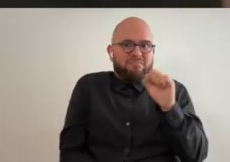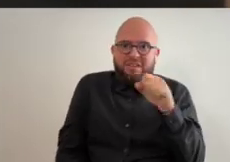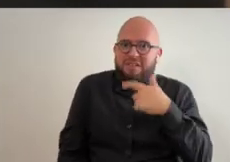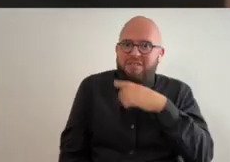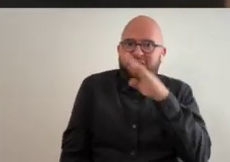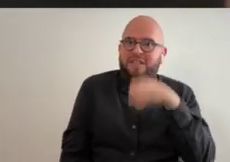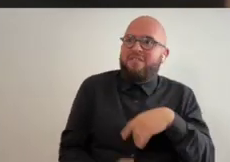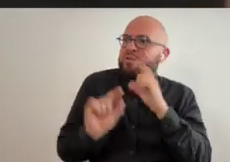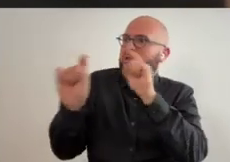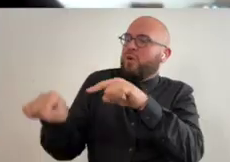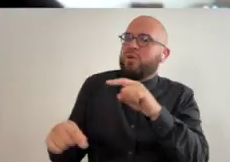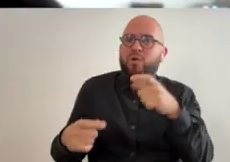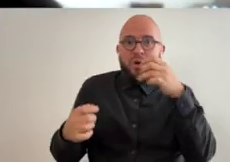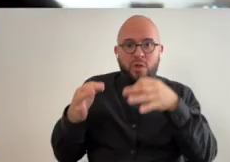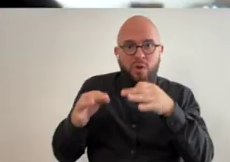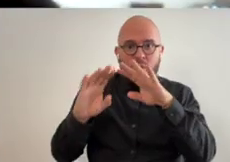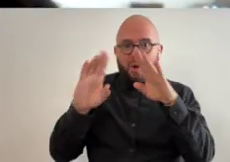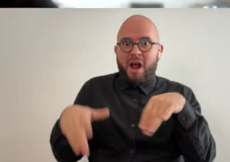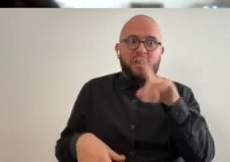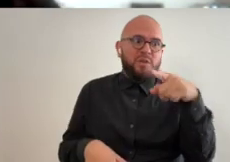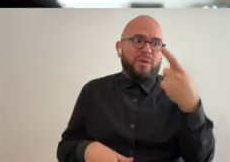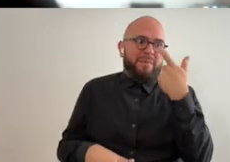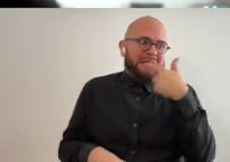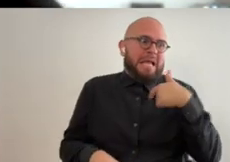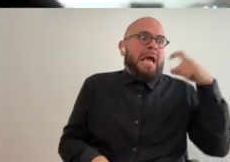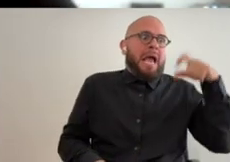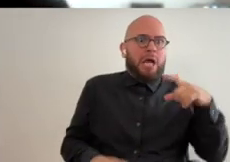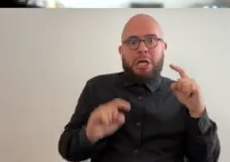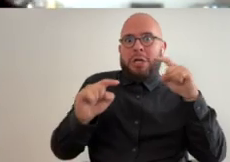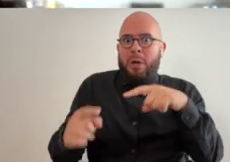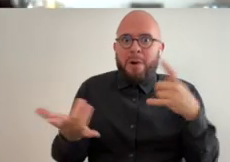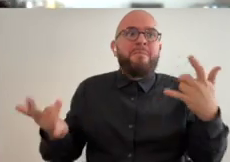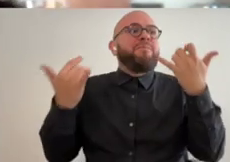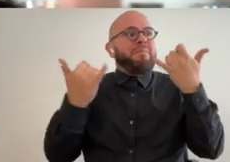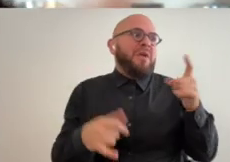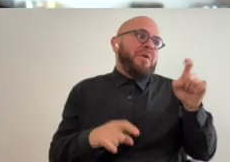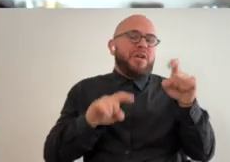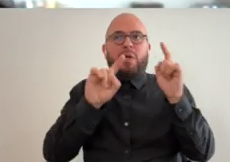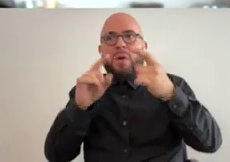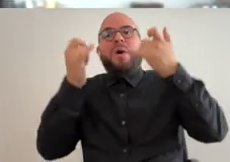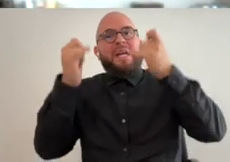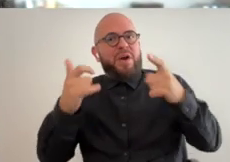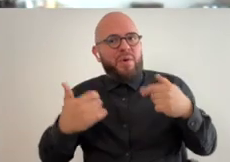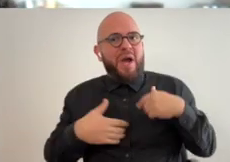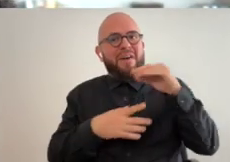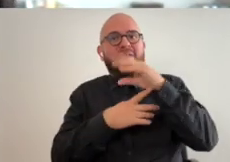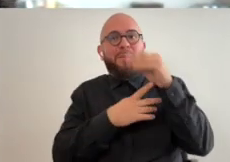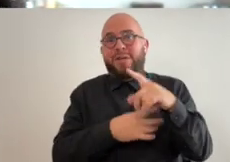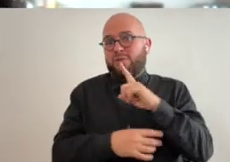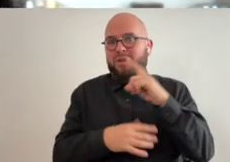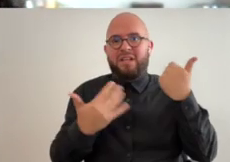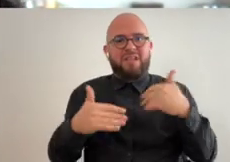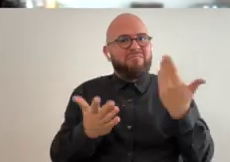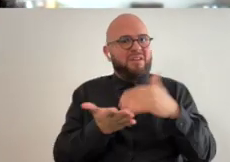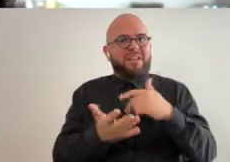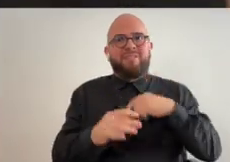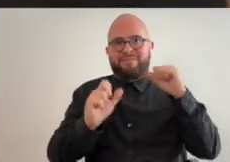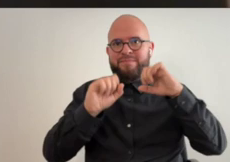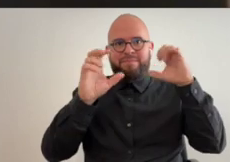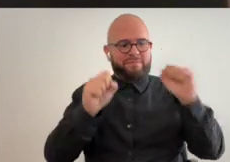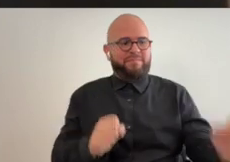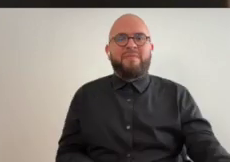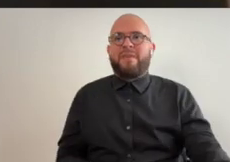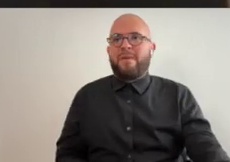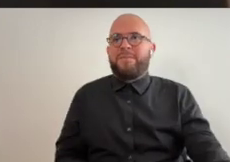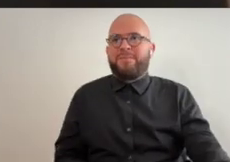courthouse ever yeah unless i had to so so now you had to and now you have that picture which is really stunning a lot